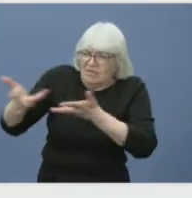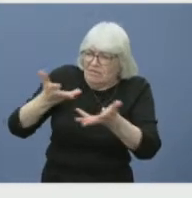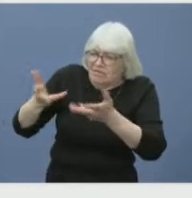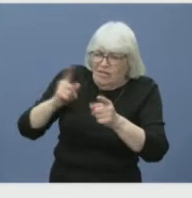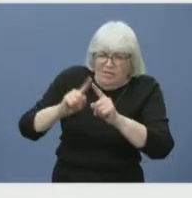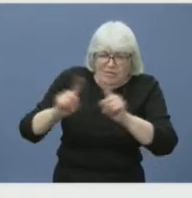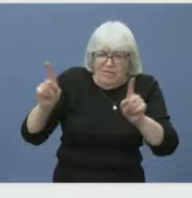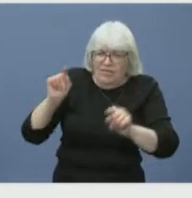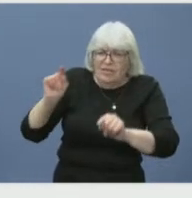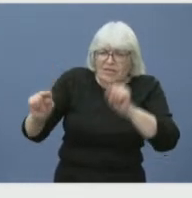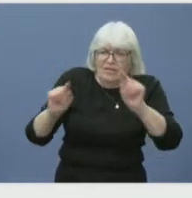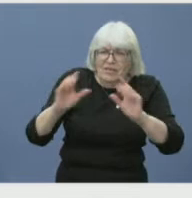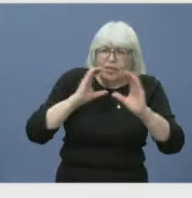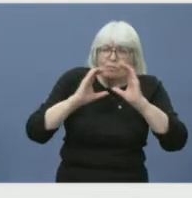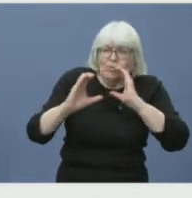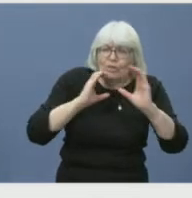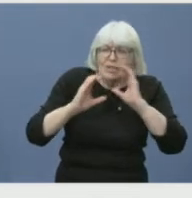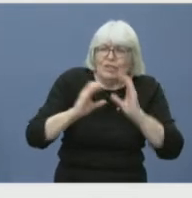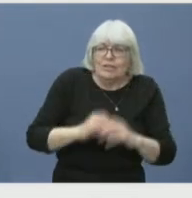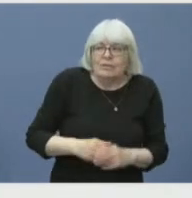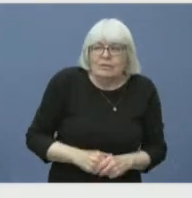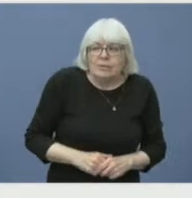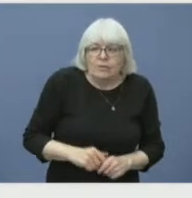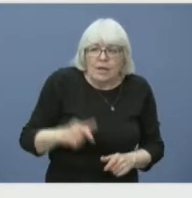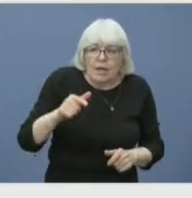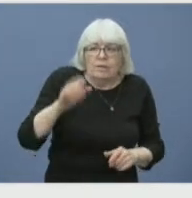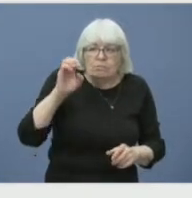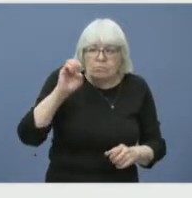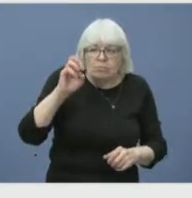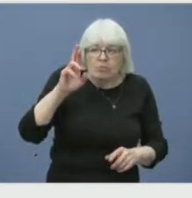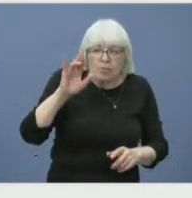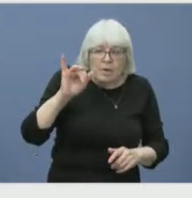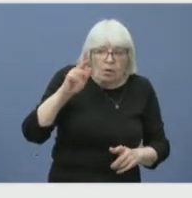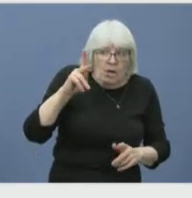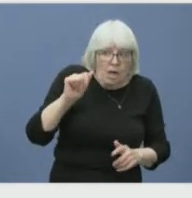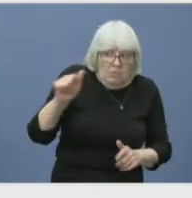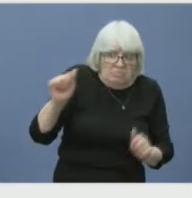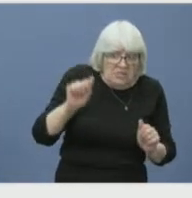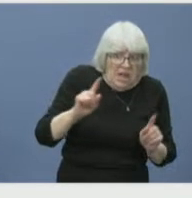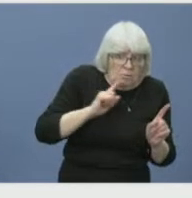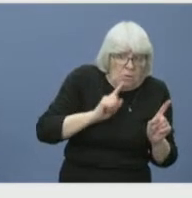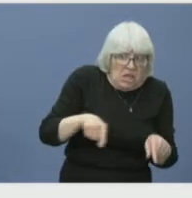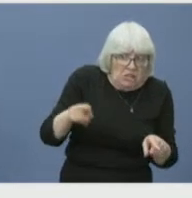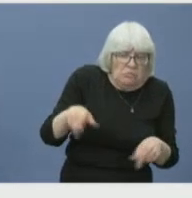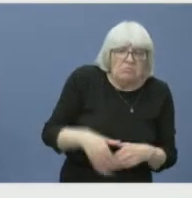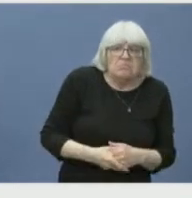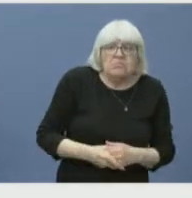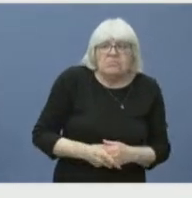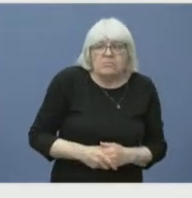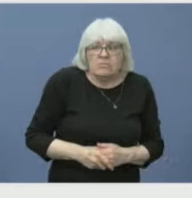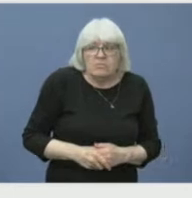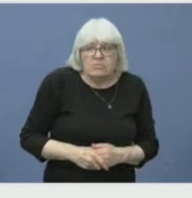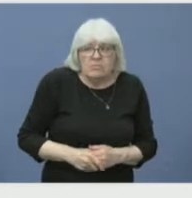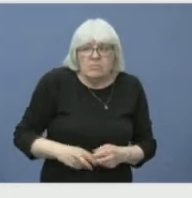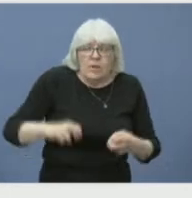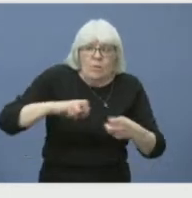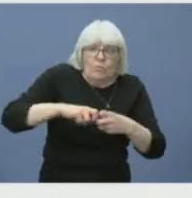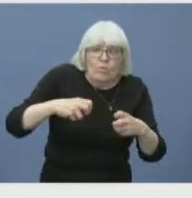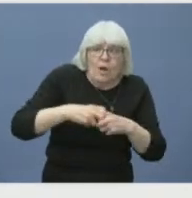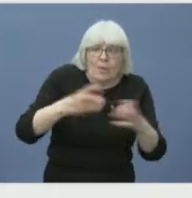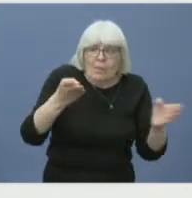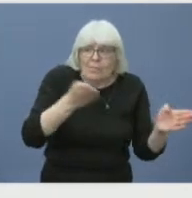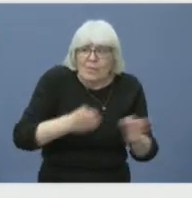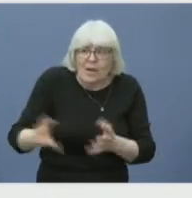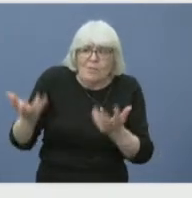Erica, do you want to take that one? Yeah, absolutely. Thanks, Heather. So I would say, no, there's not a coordination problem. But I do know there are often